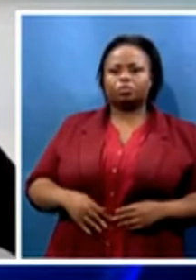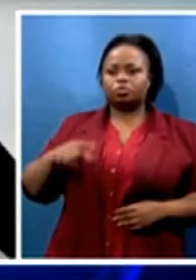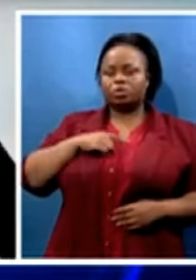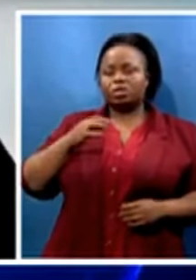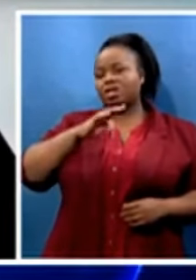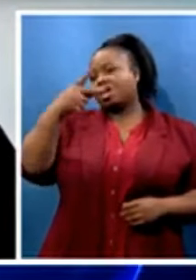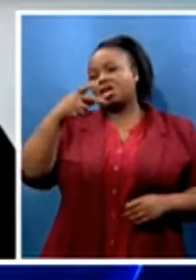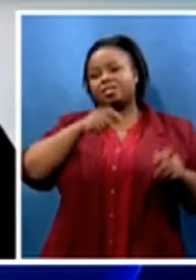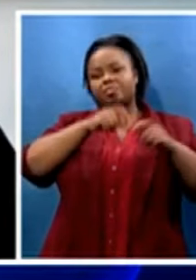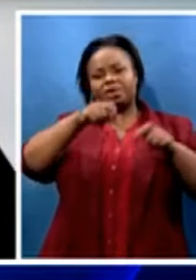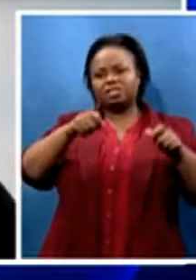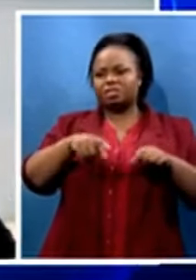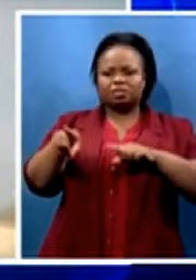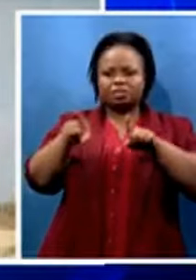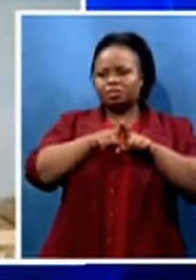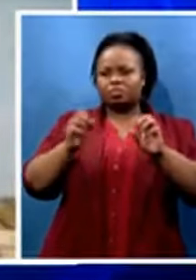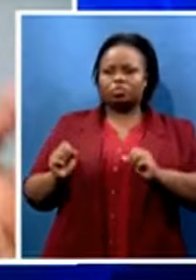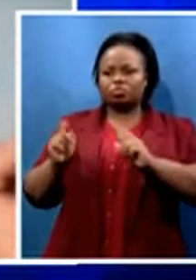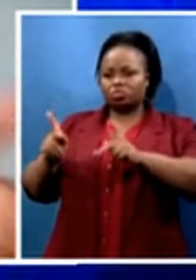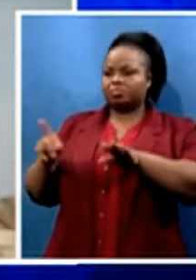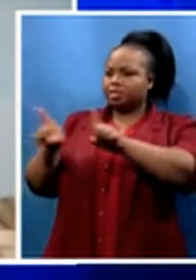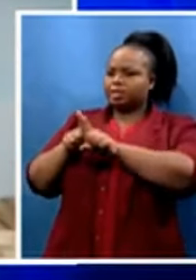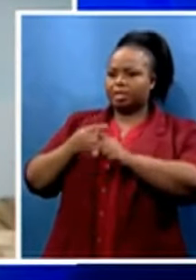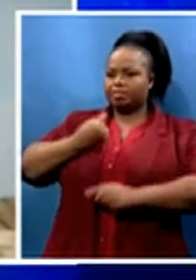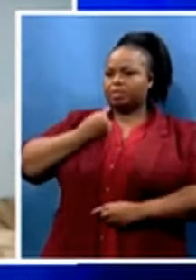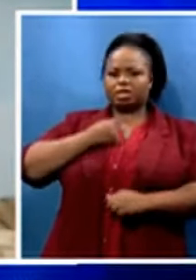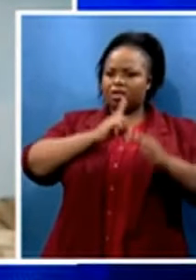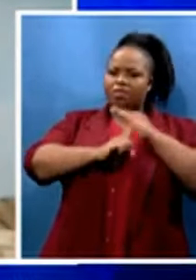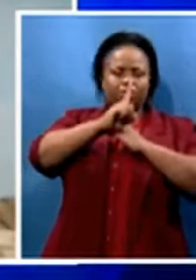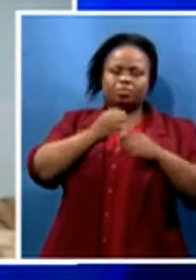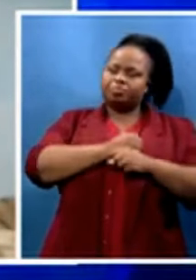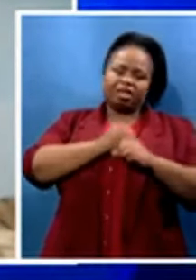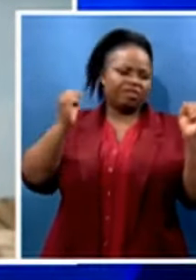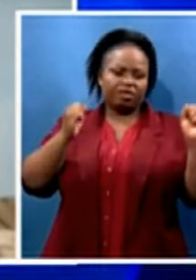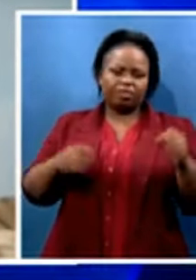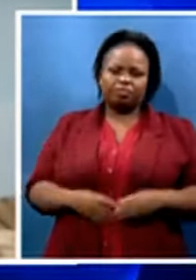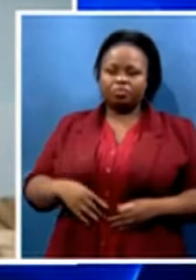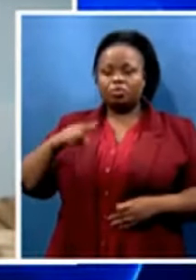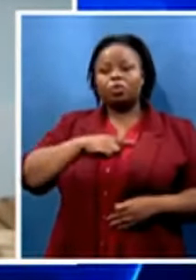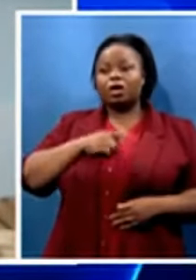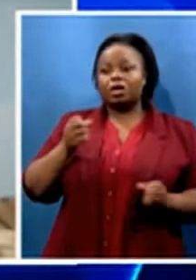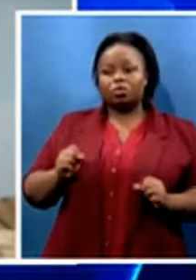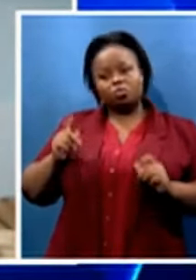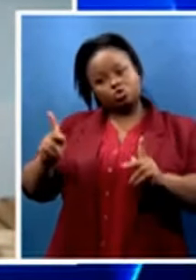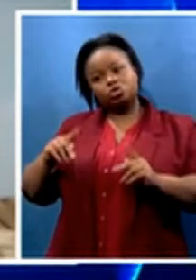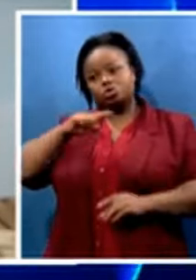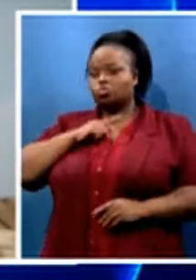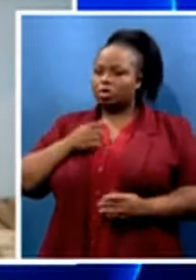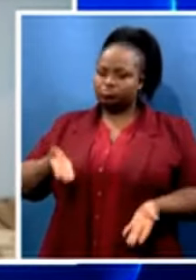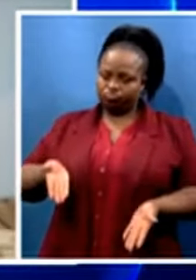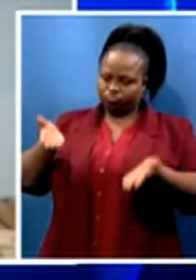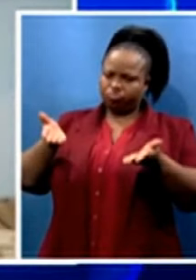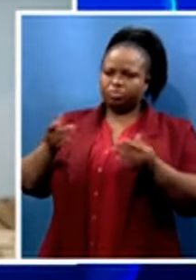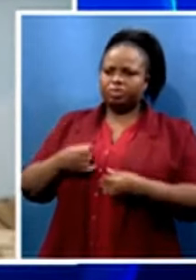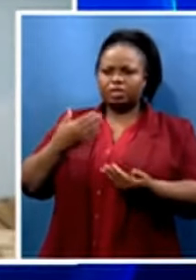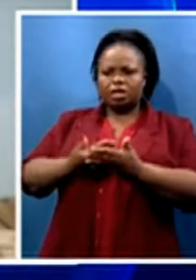himself over. That's not something that we generally see. He was given that opportunity to save his dignity, to save his reputation as well. And so as far as fairness